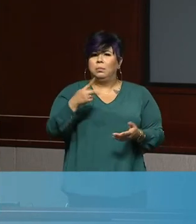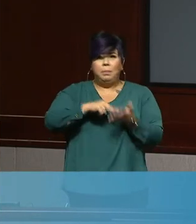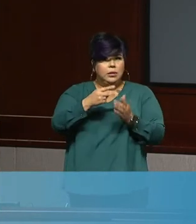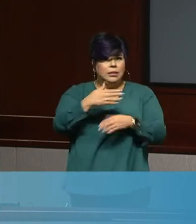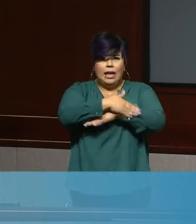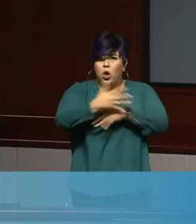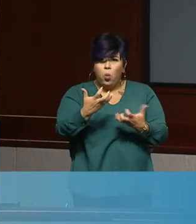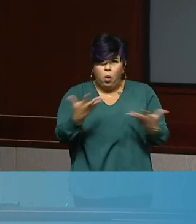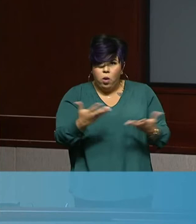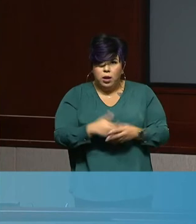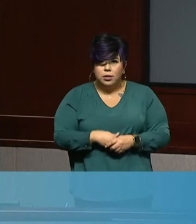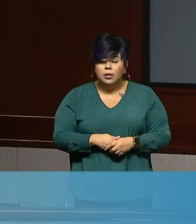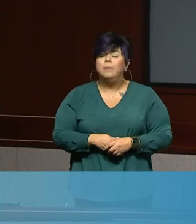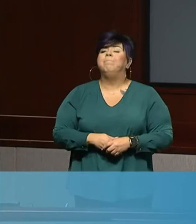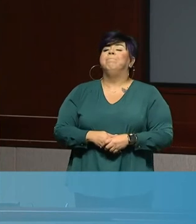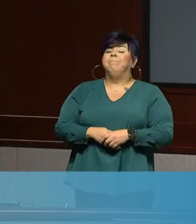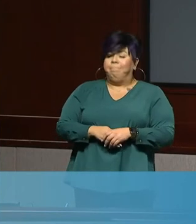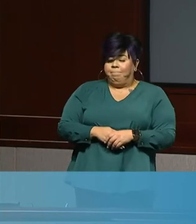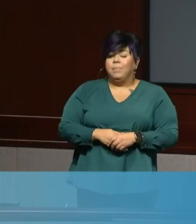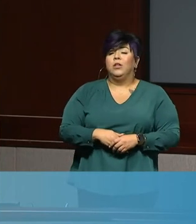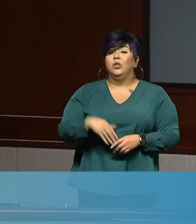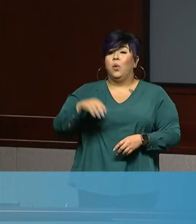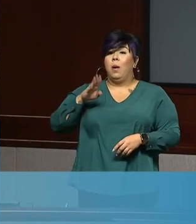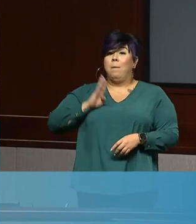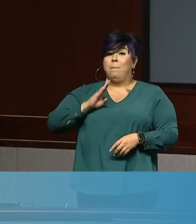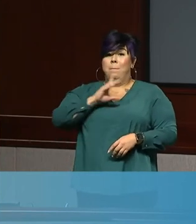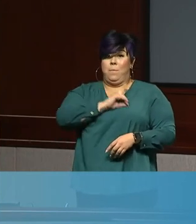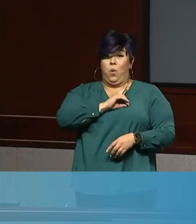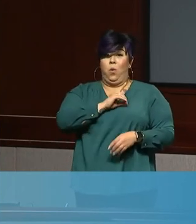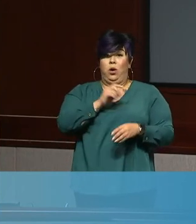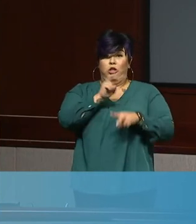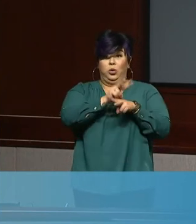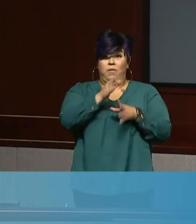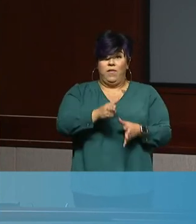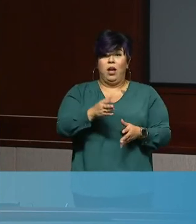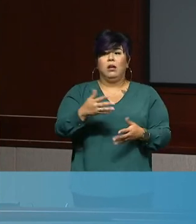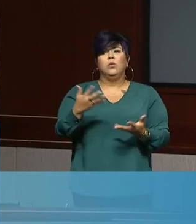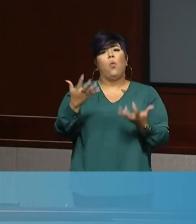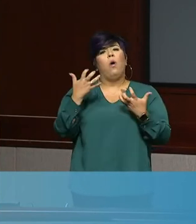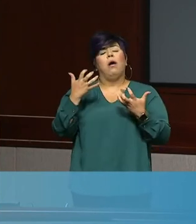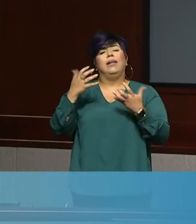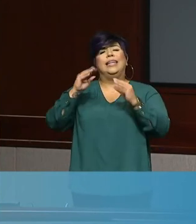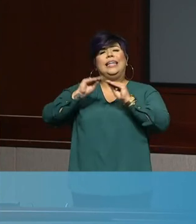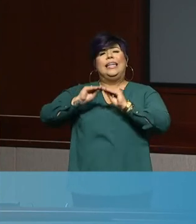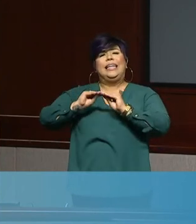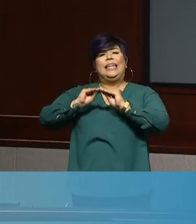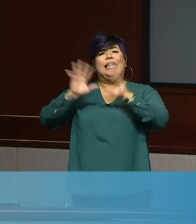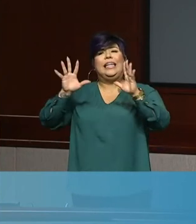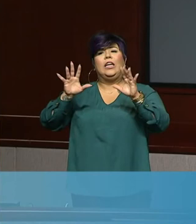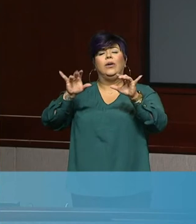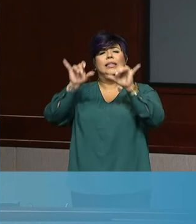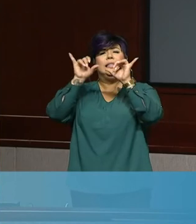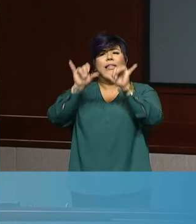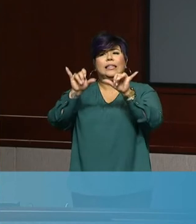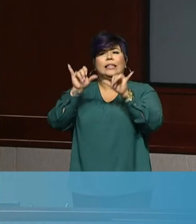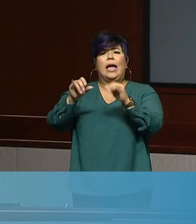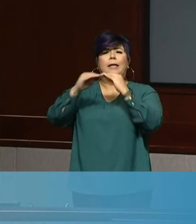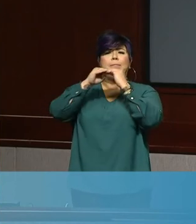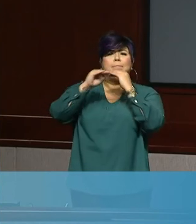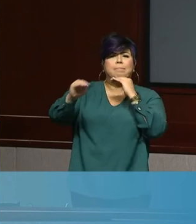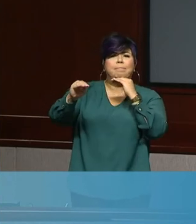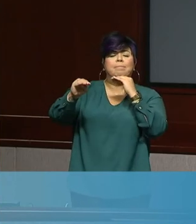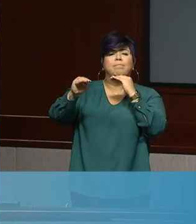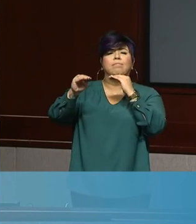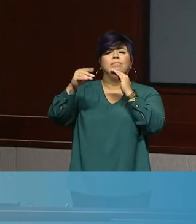board made clear that, um, clarity, consistency, continuity in the state's directives that they're putting out, not